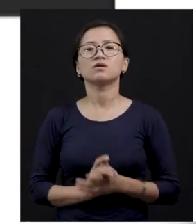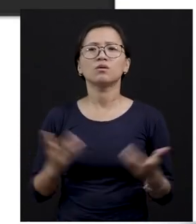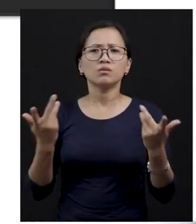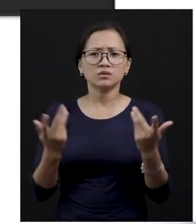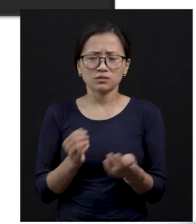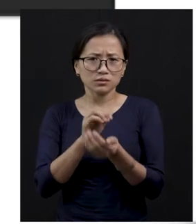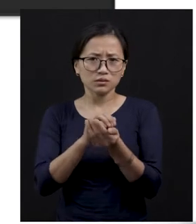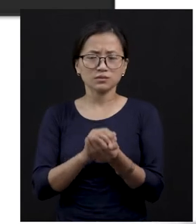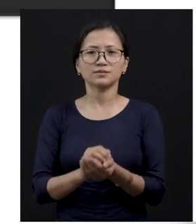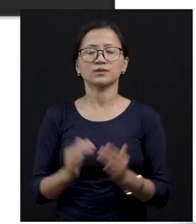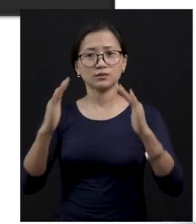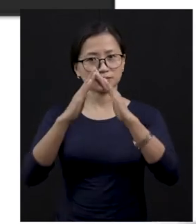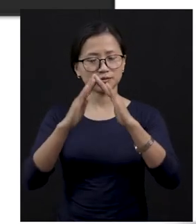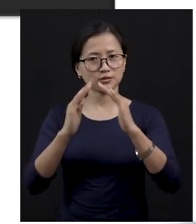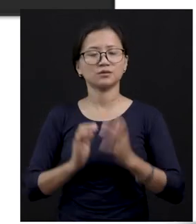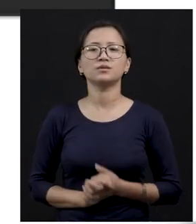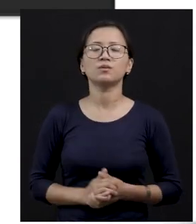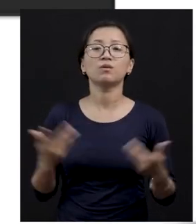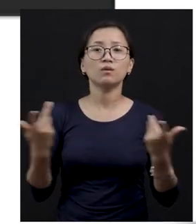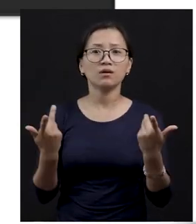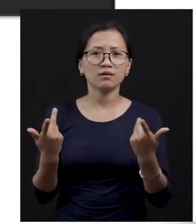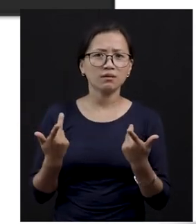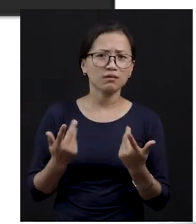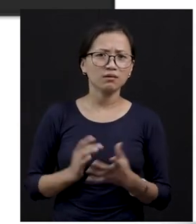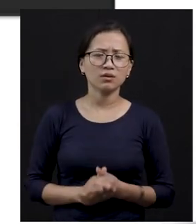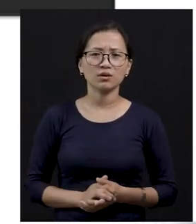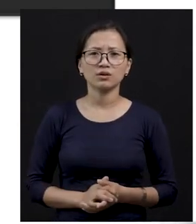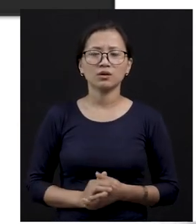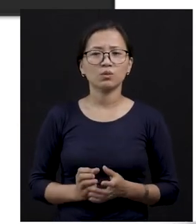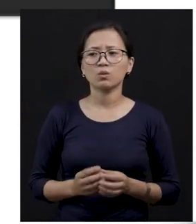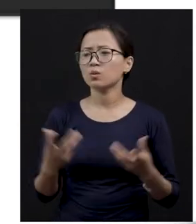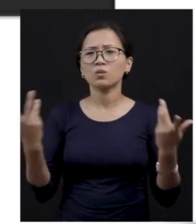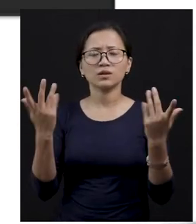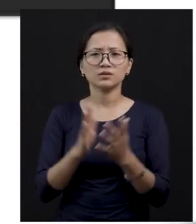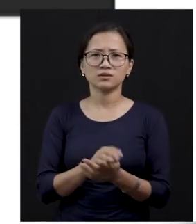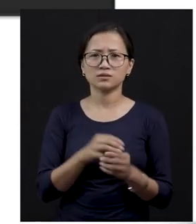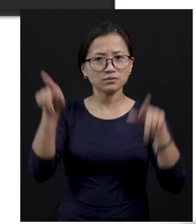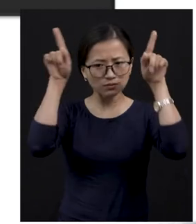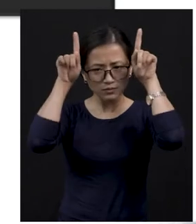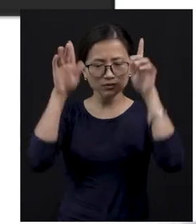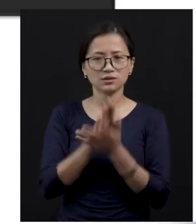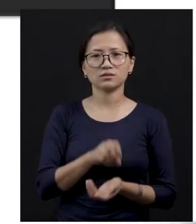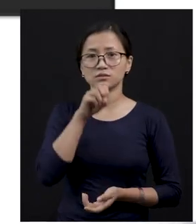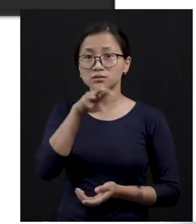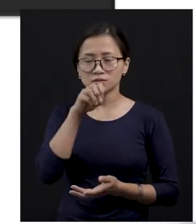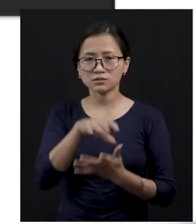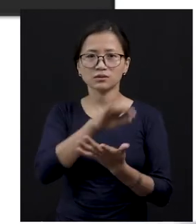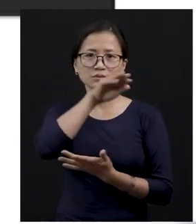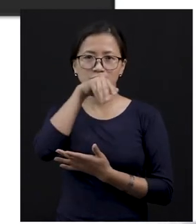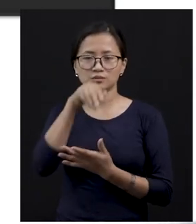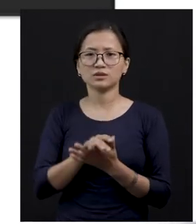do we keep animals at home, children? Why there are pigs and cows or dogs,